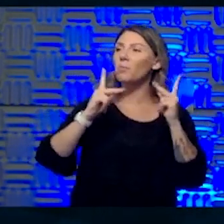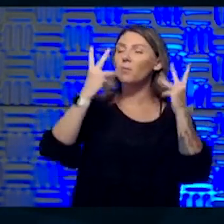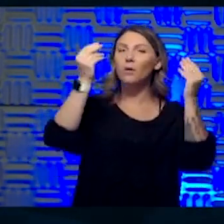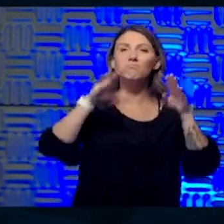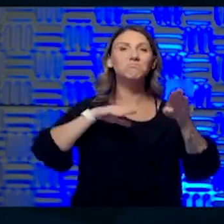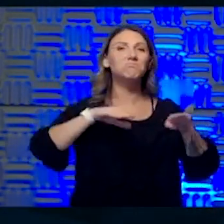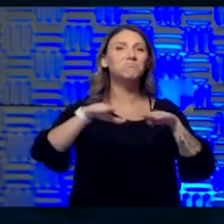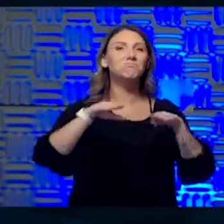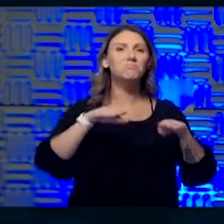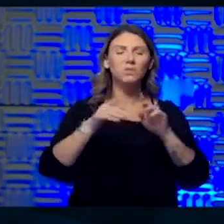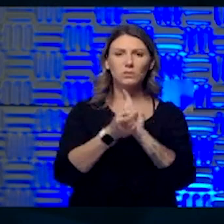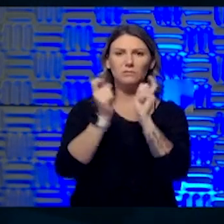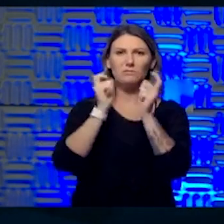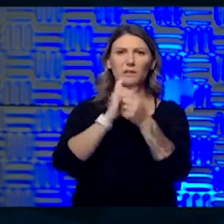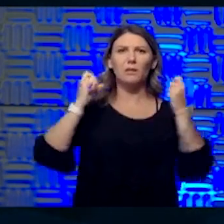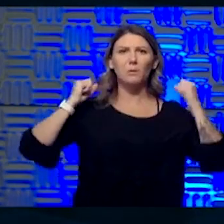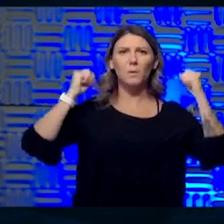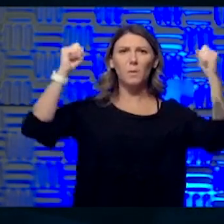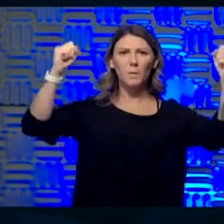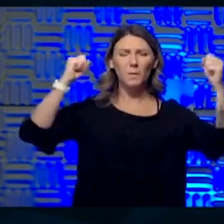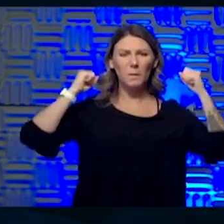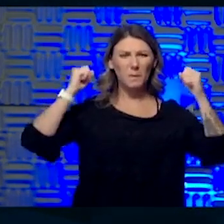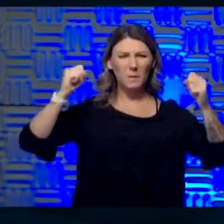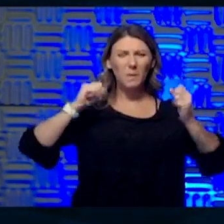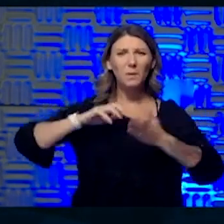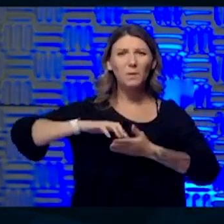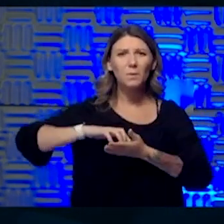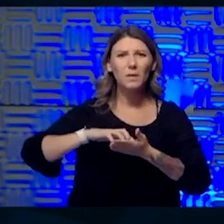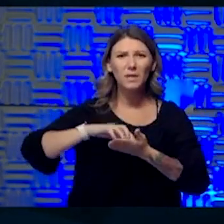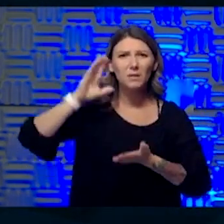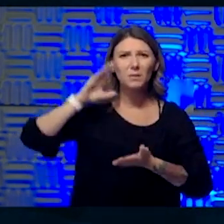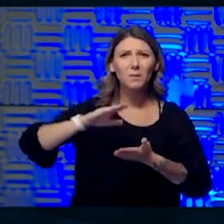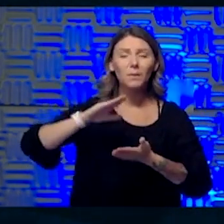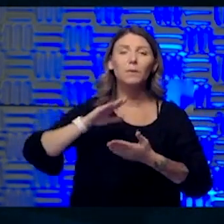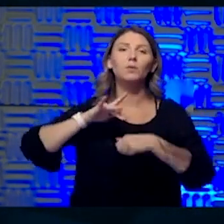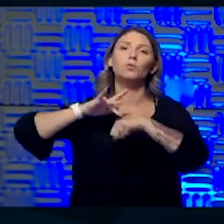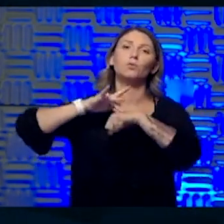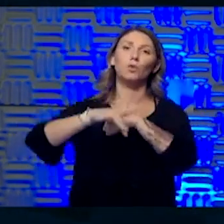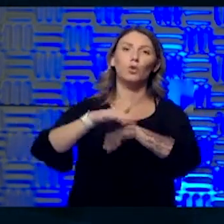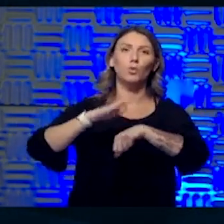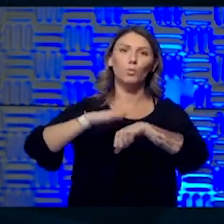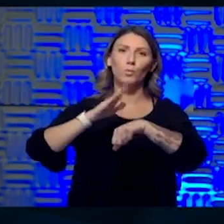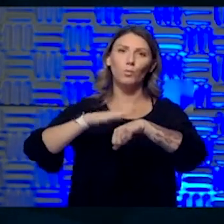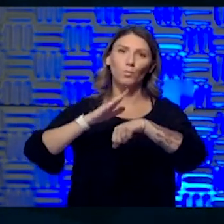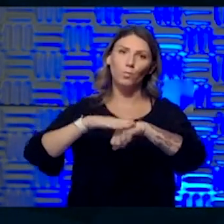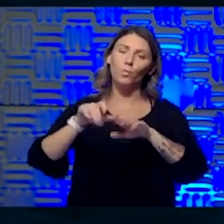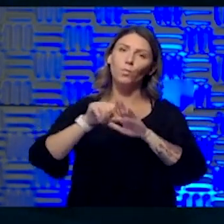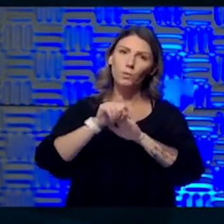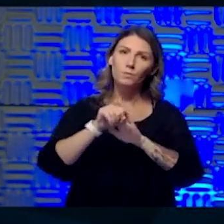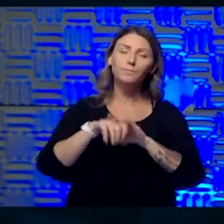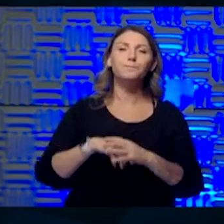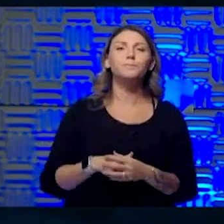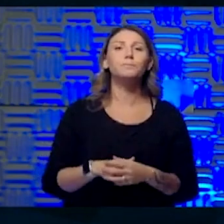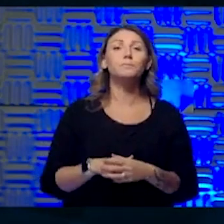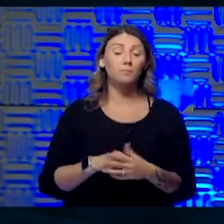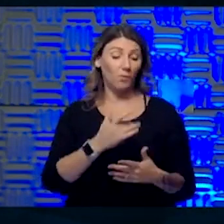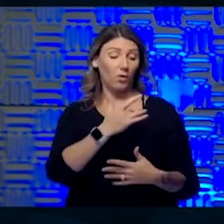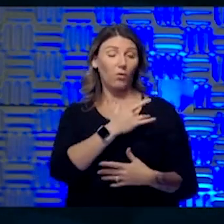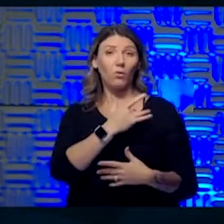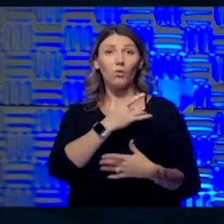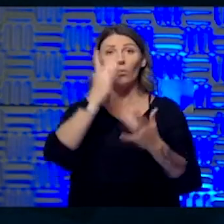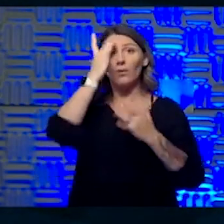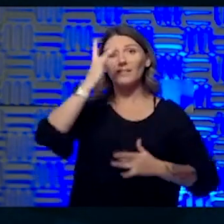your exercise tolerance or reduction, um, sometimes that's an early warning sign. Um, you know, cardiac disease and